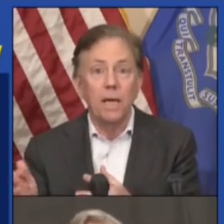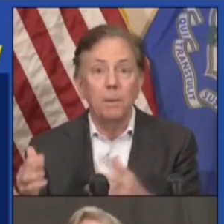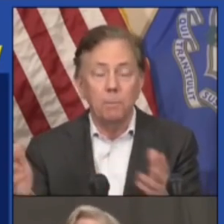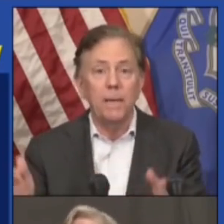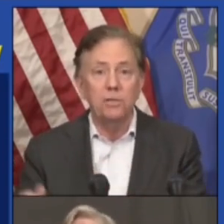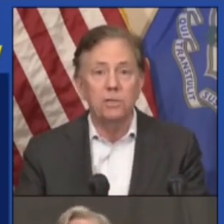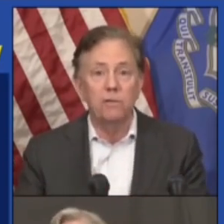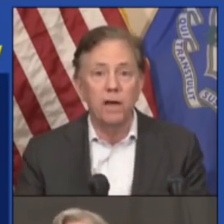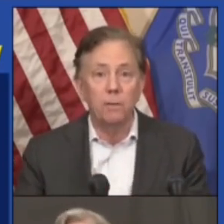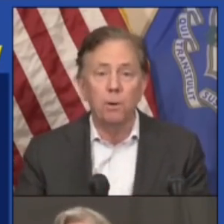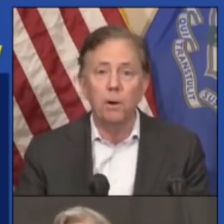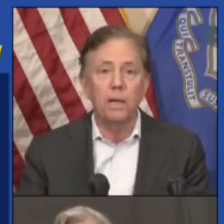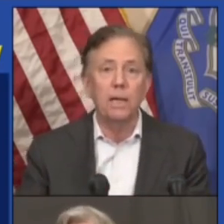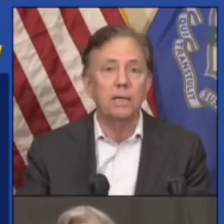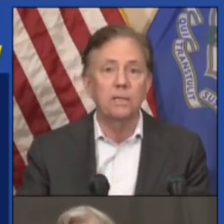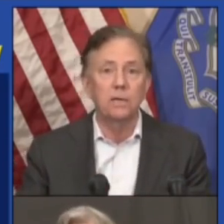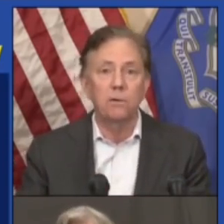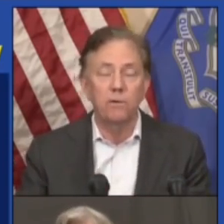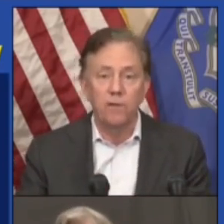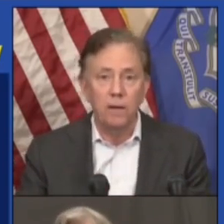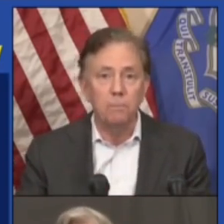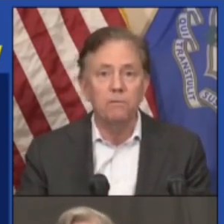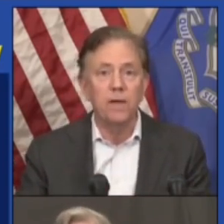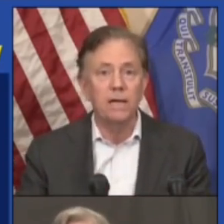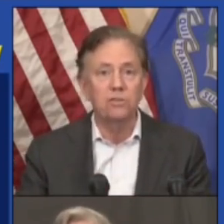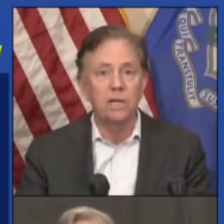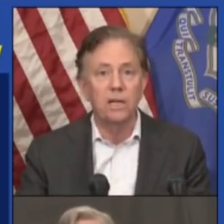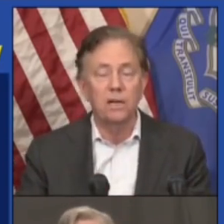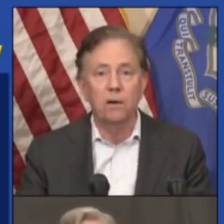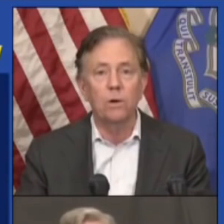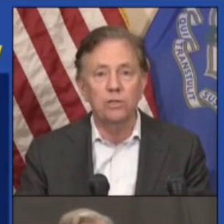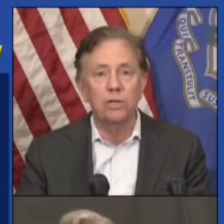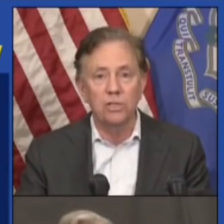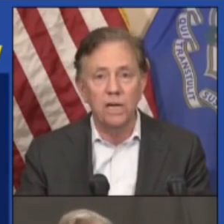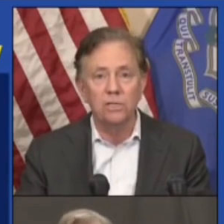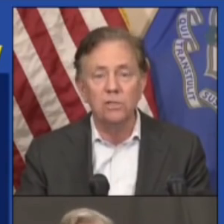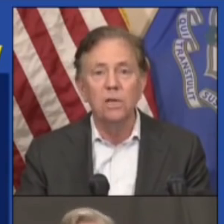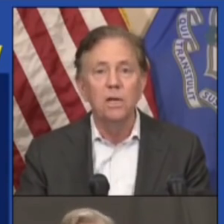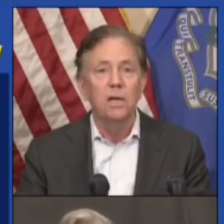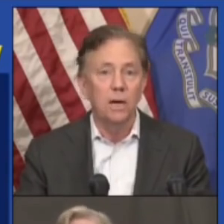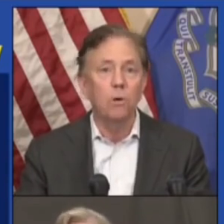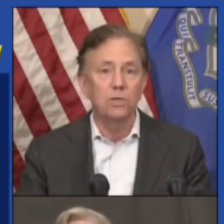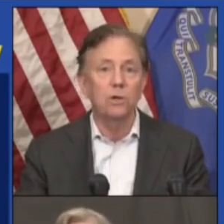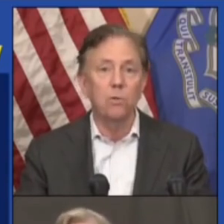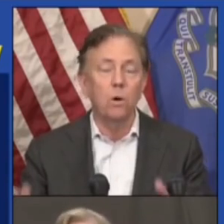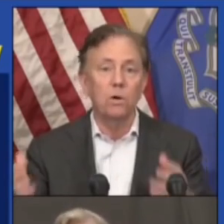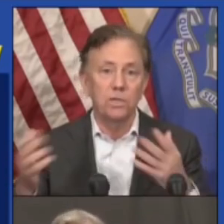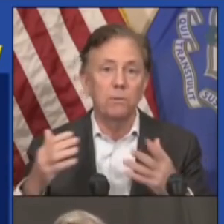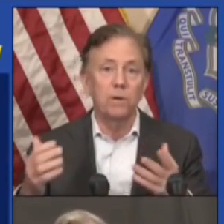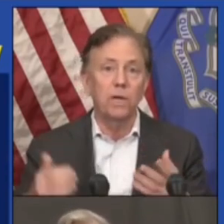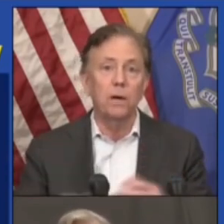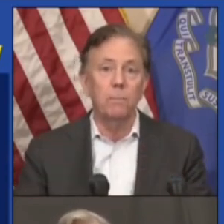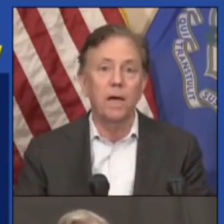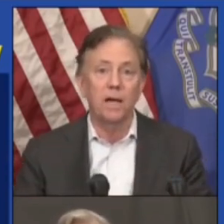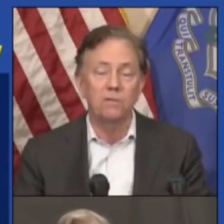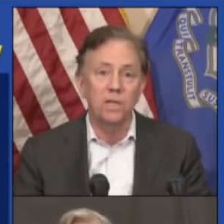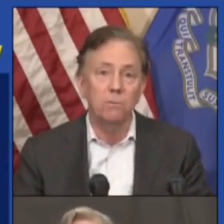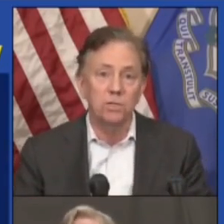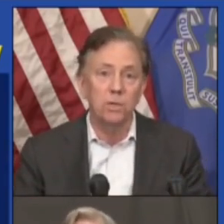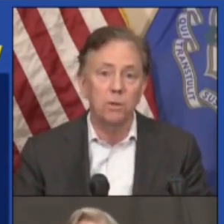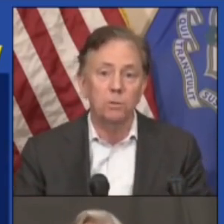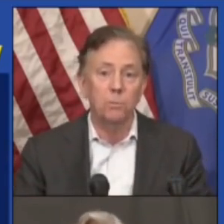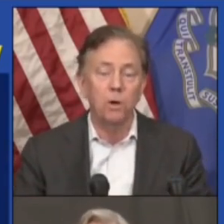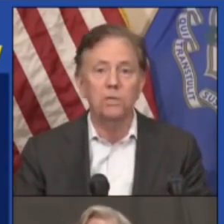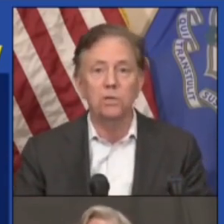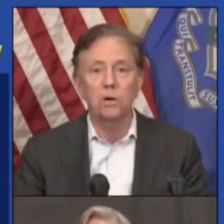there in Miami Beach and you've had a party and you have not been vaccinated, I want you to test and I want you to quarantine when you come back. I've